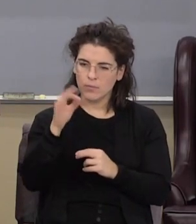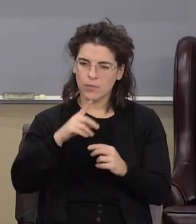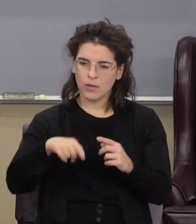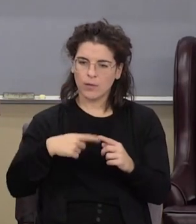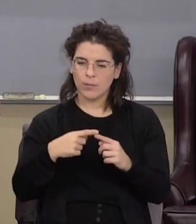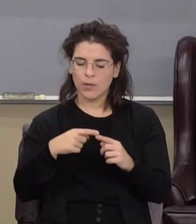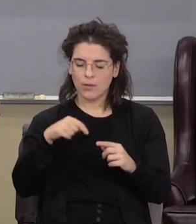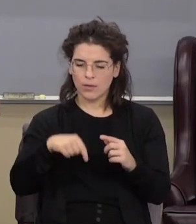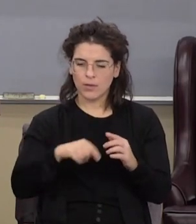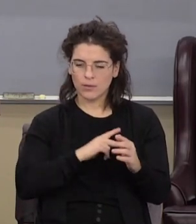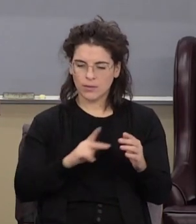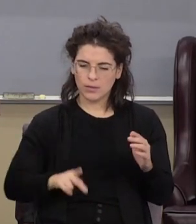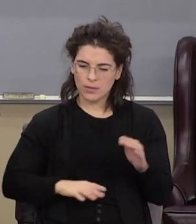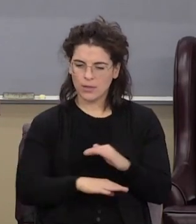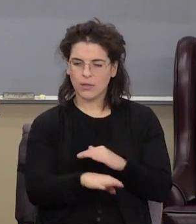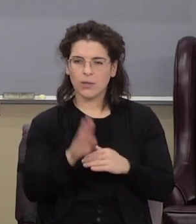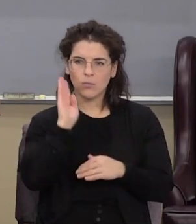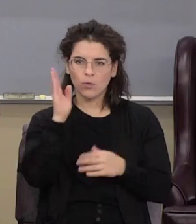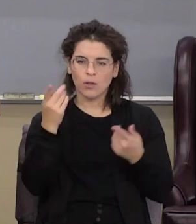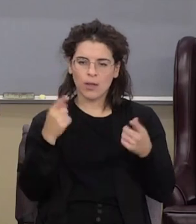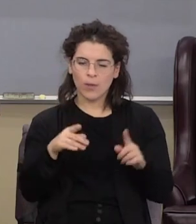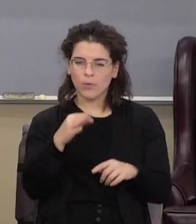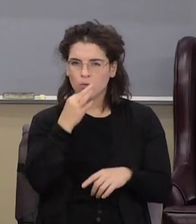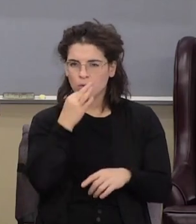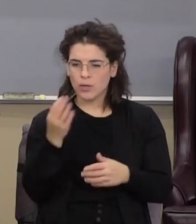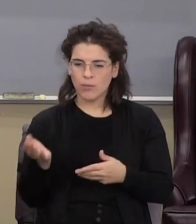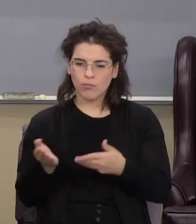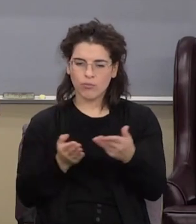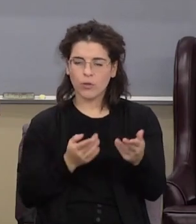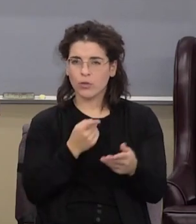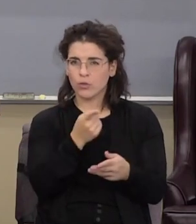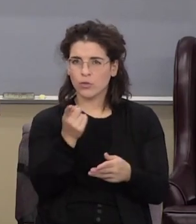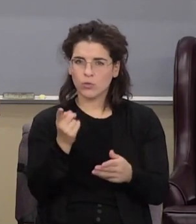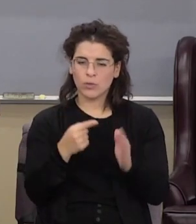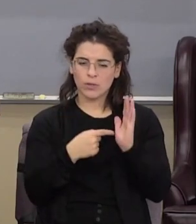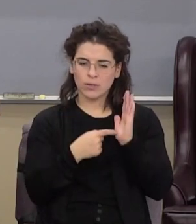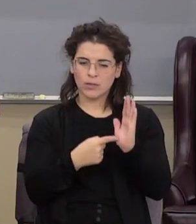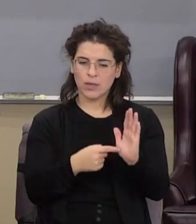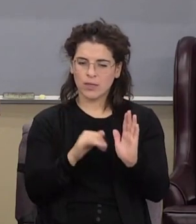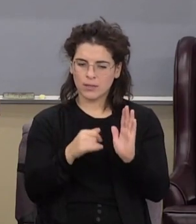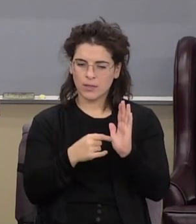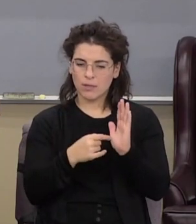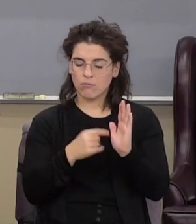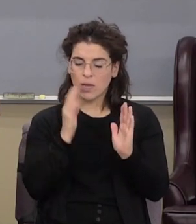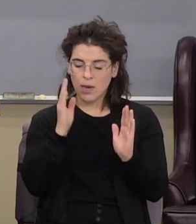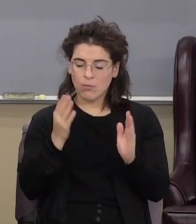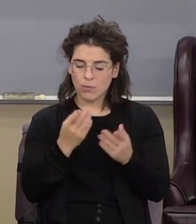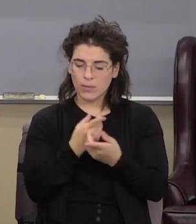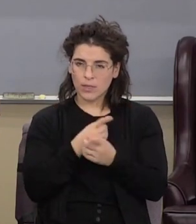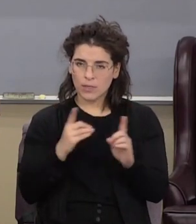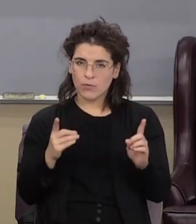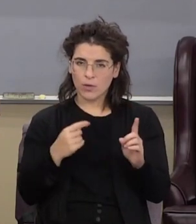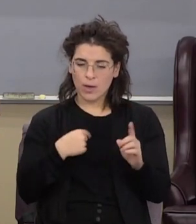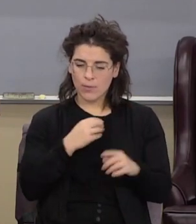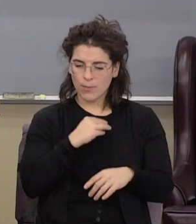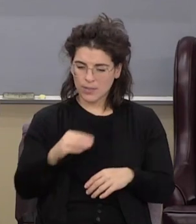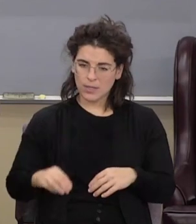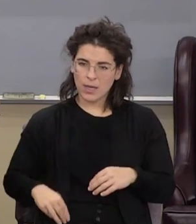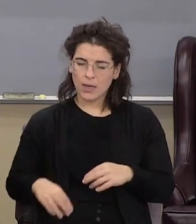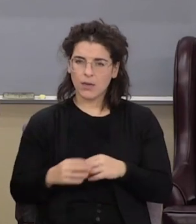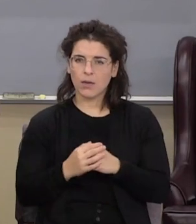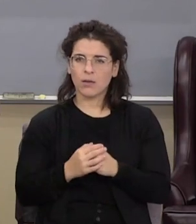this kingdom is at hand and look I'm bringing to you the signs that demonstrate I'm the deliverer I'm the Messiah